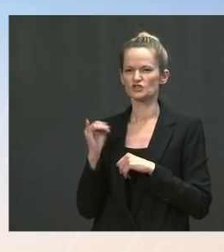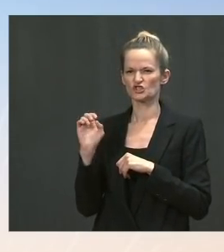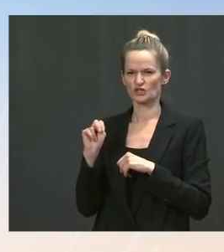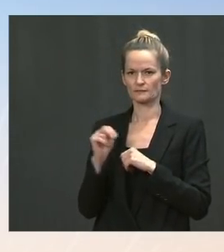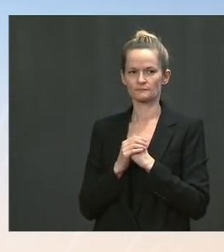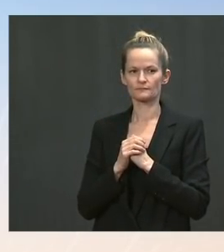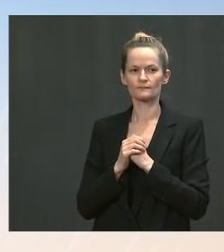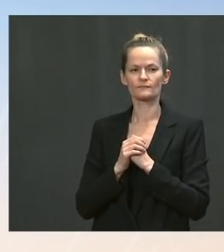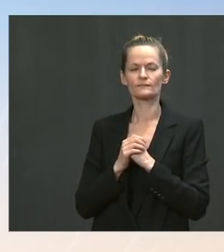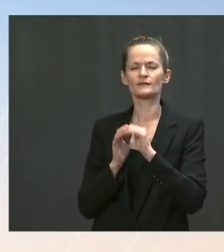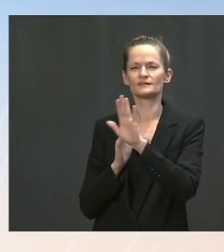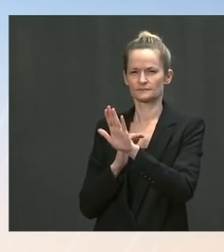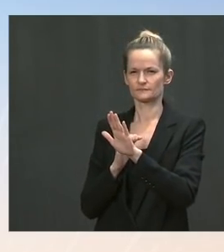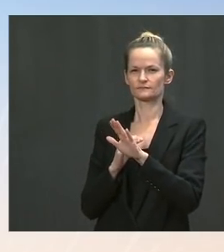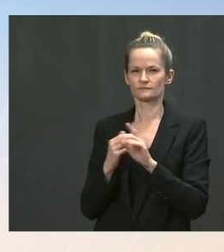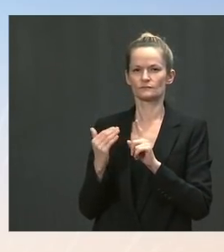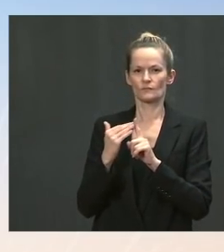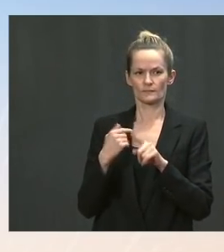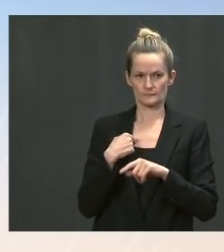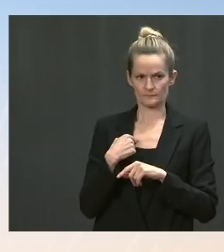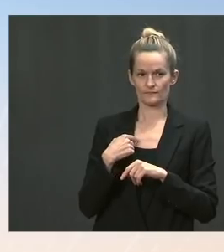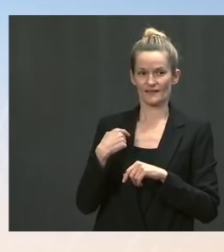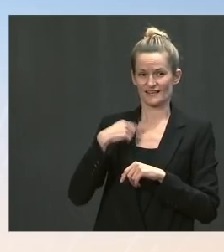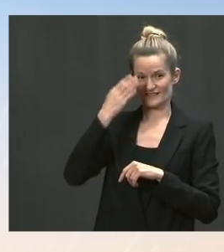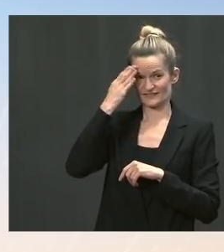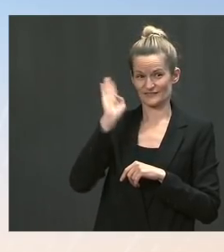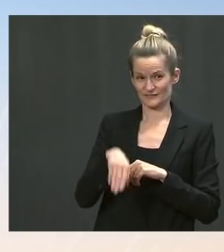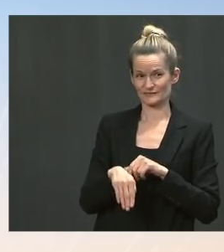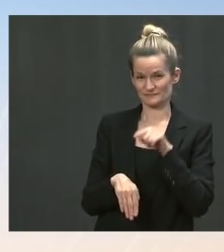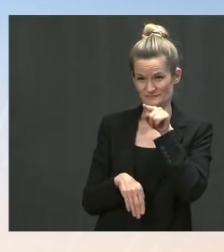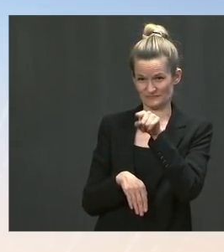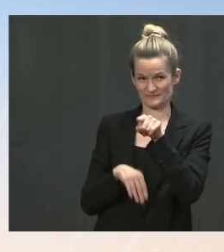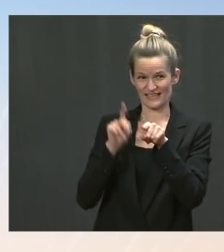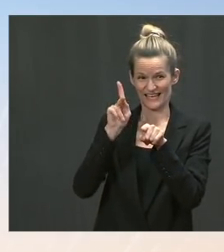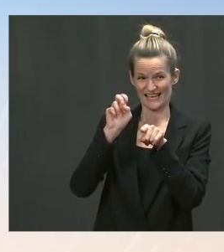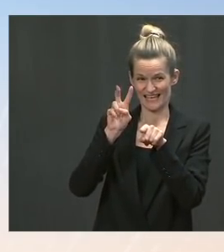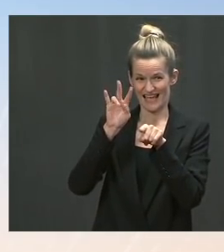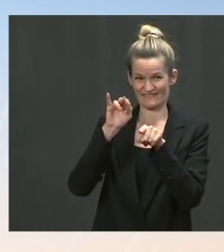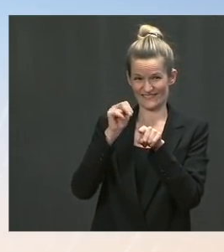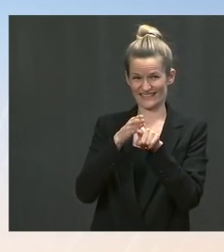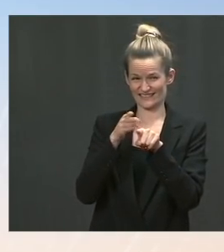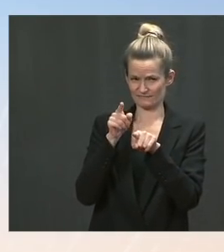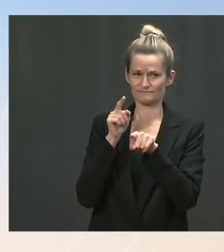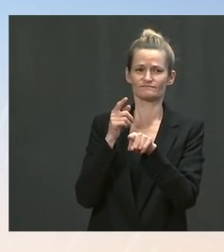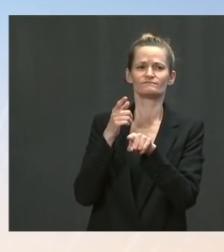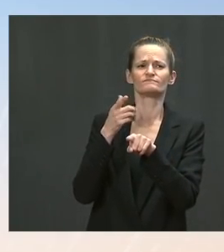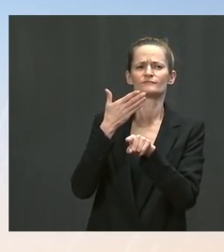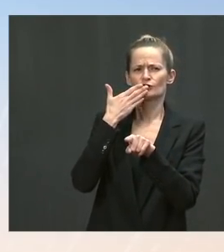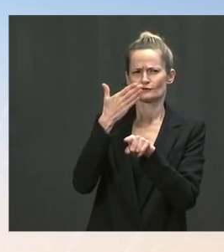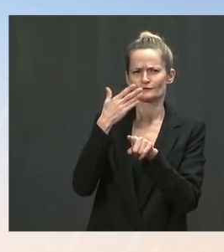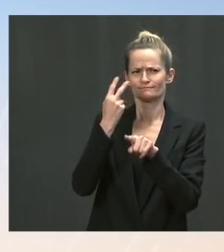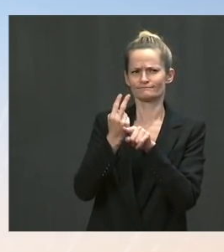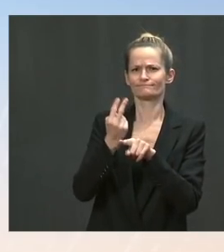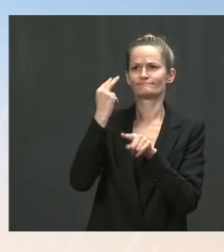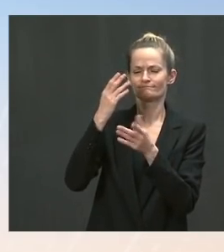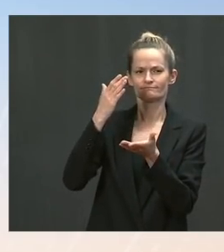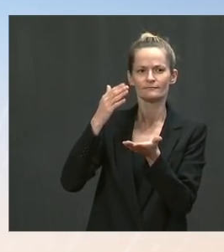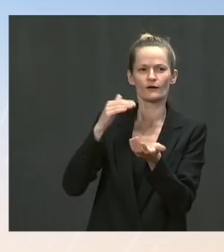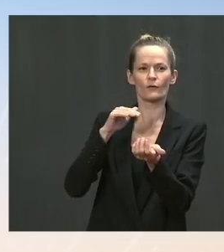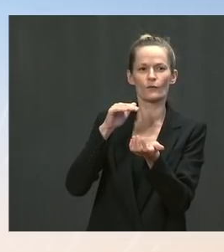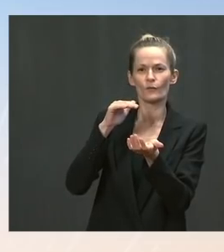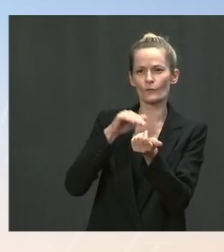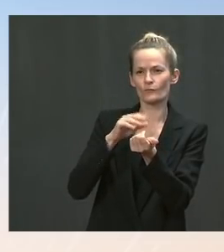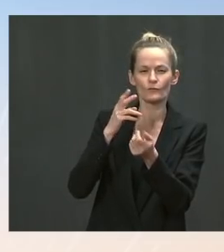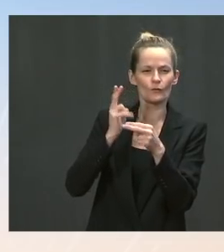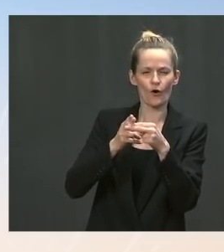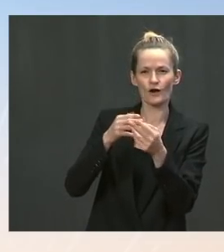Munoz, he's one of the amazing people on the press team who does COVID, so just reminded me. We call him Dr. Munoz because he's such a specialist in this